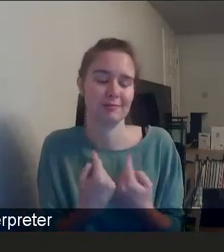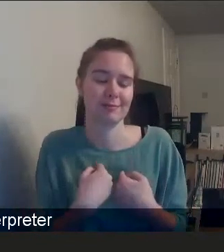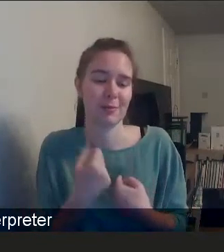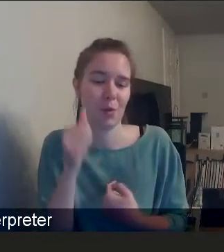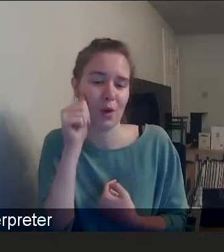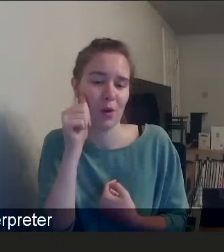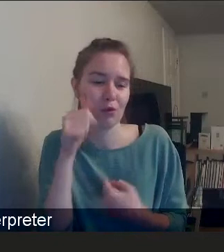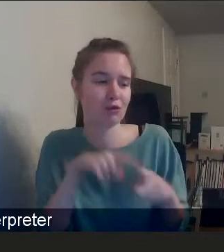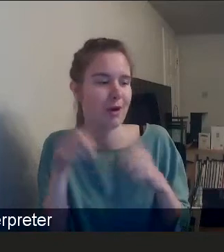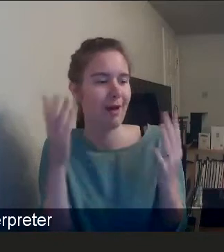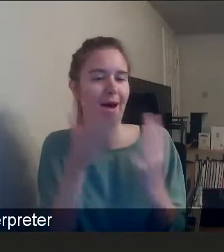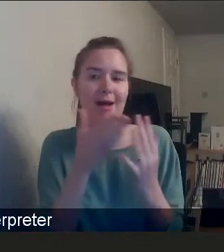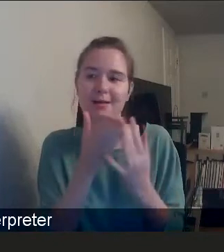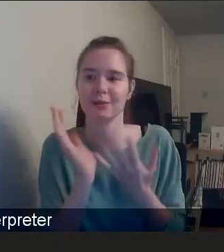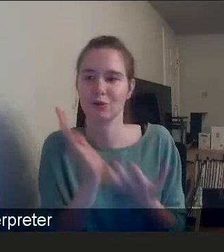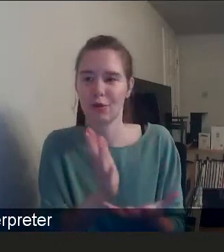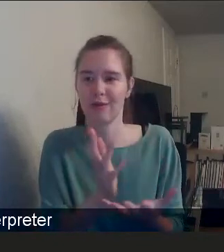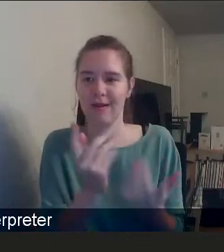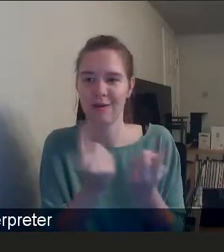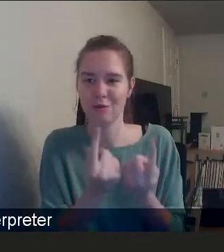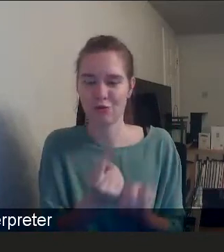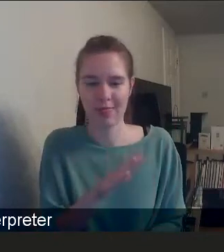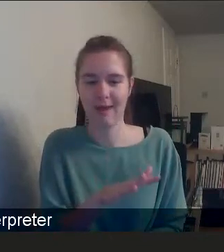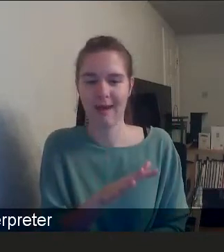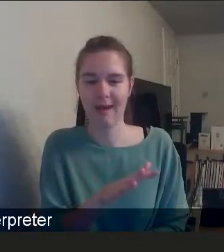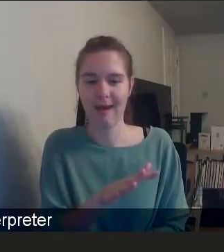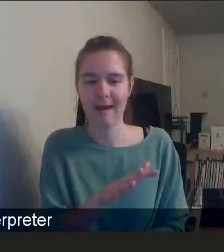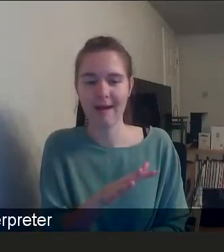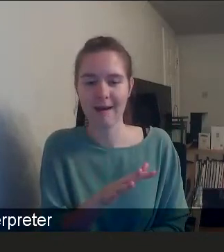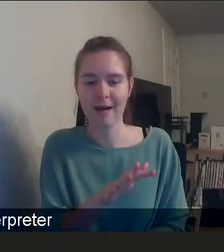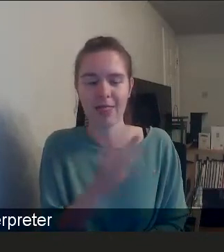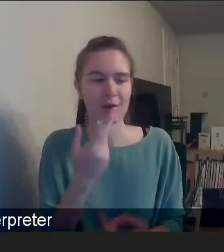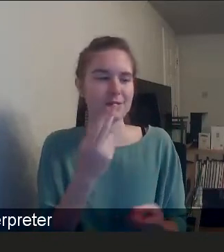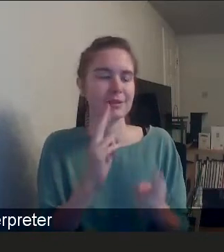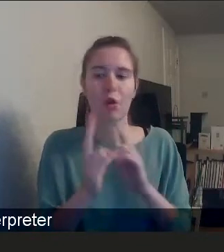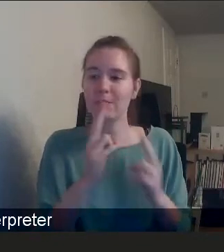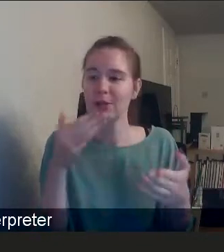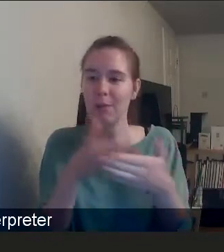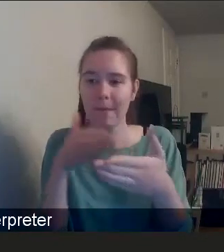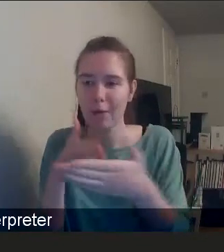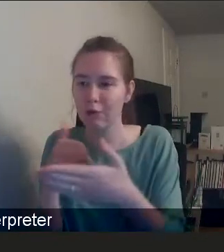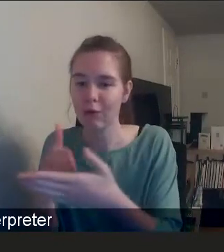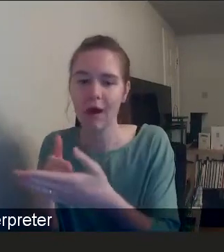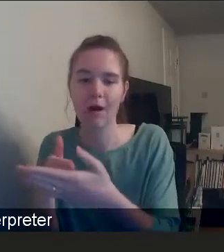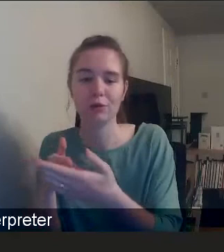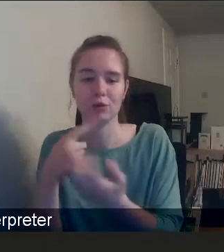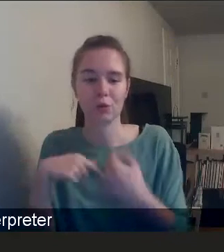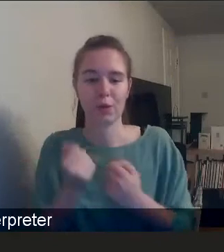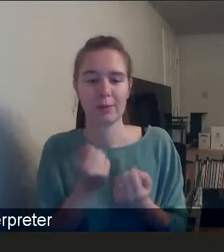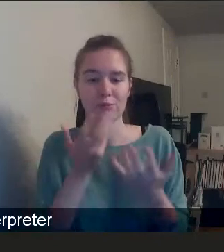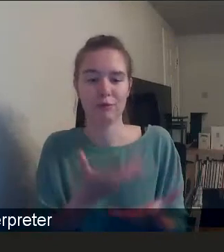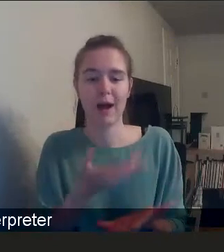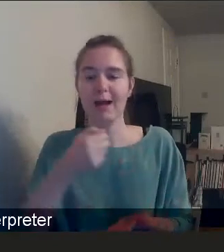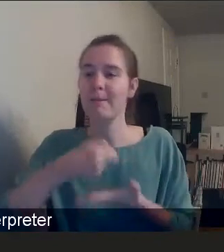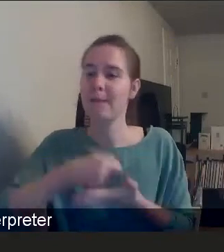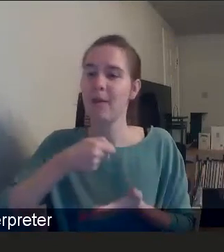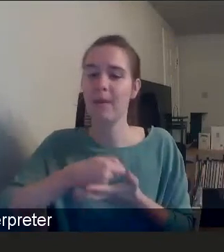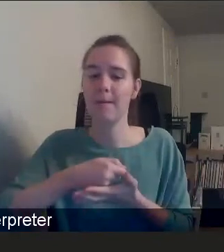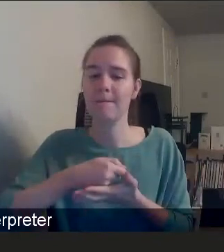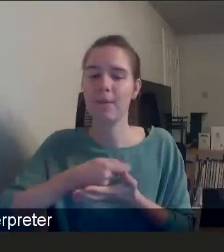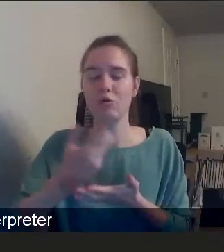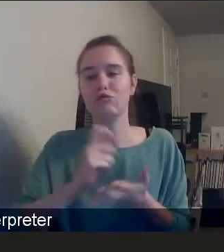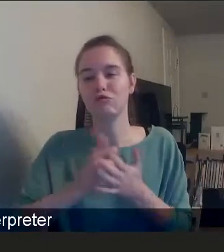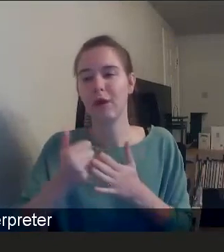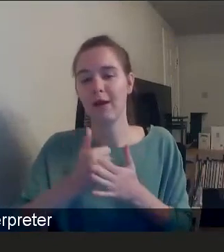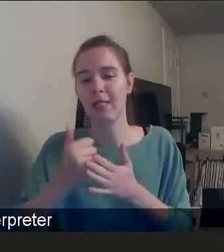services. know, it's interpretation barriers that we provide a minimum. We regularly use